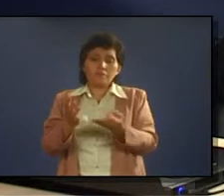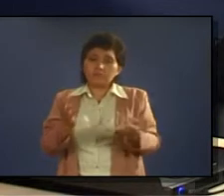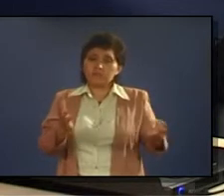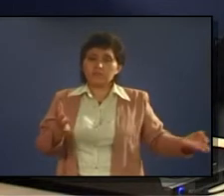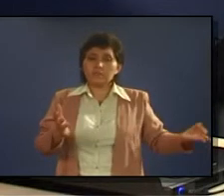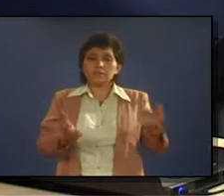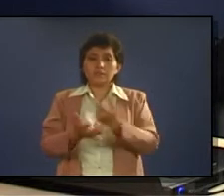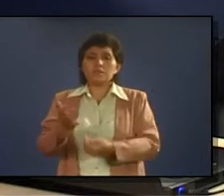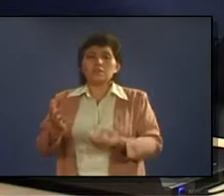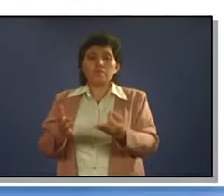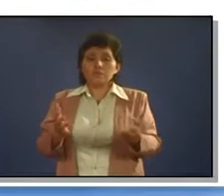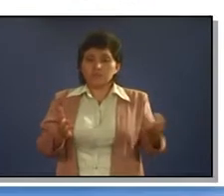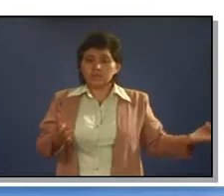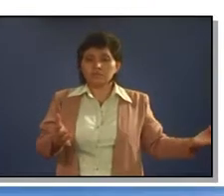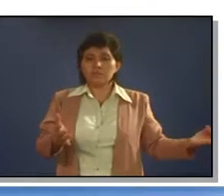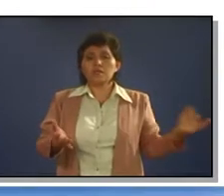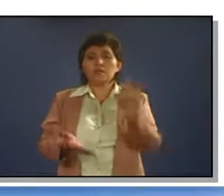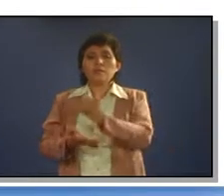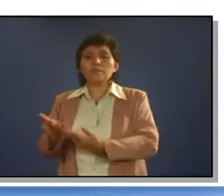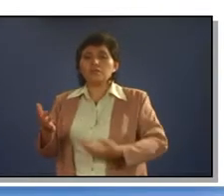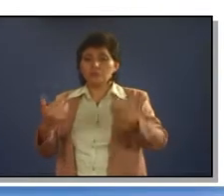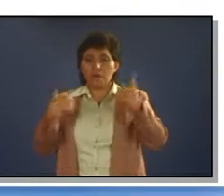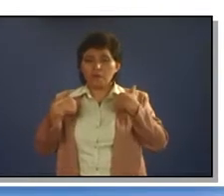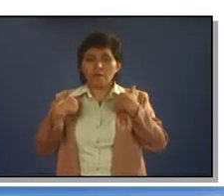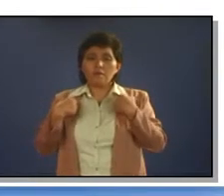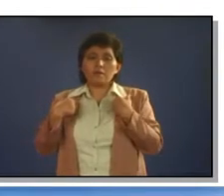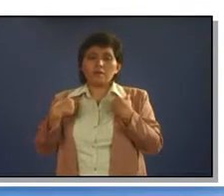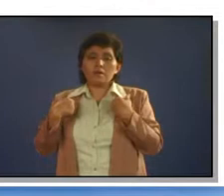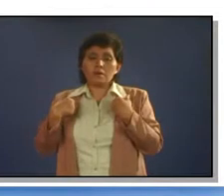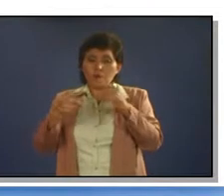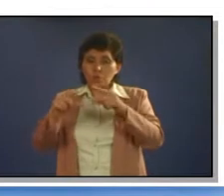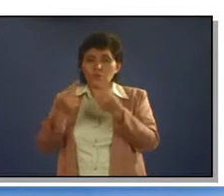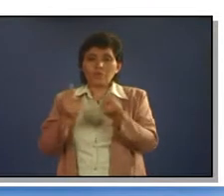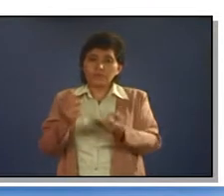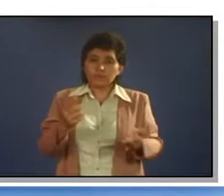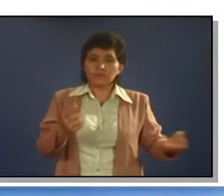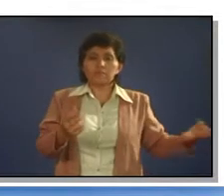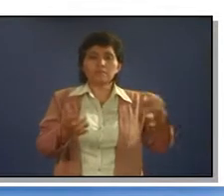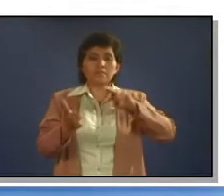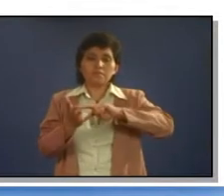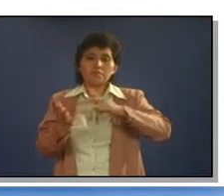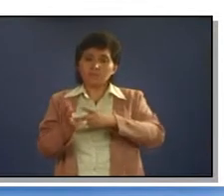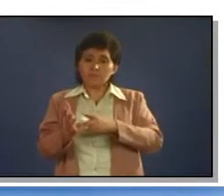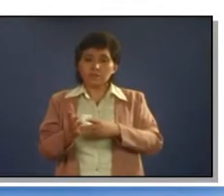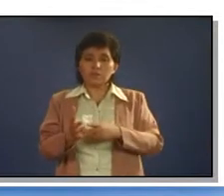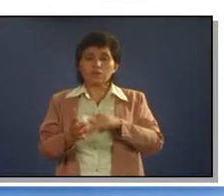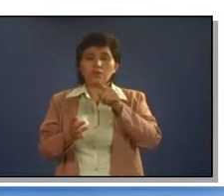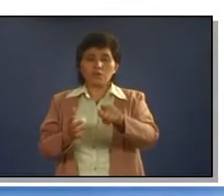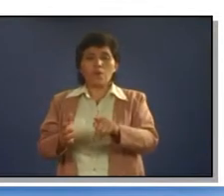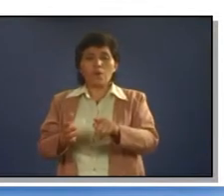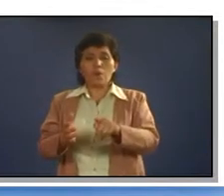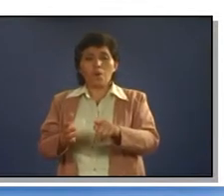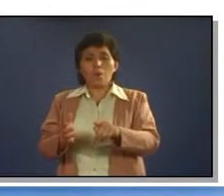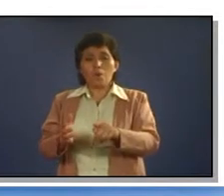facilitation happens, it means your performance on the task would improve in the